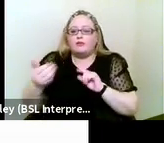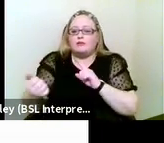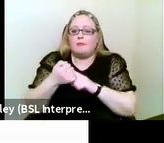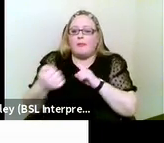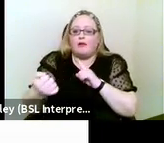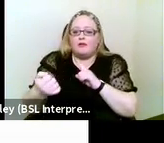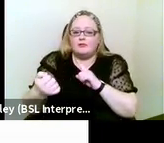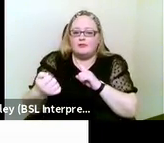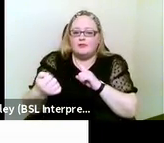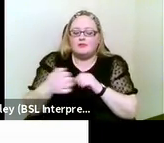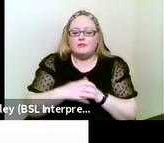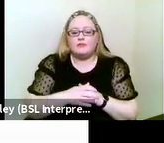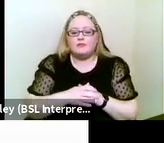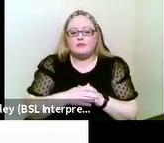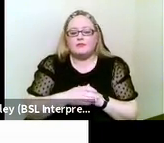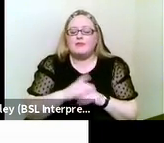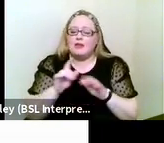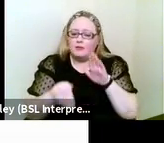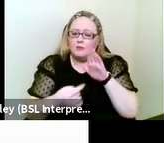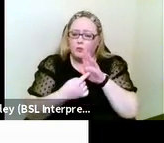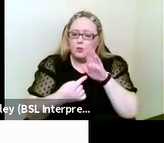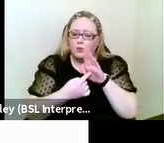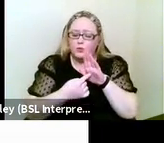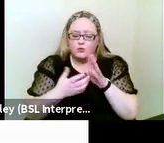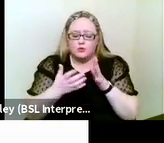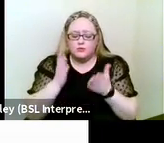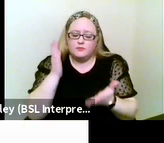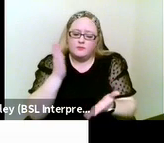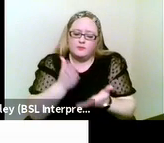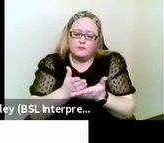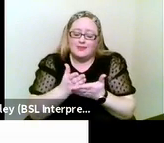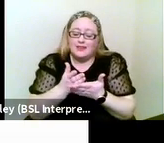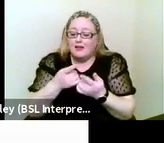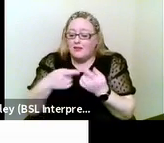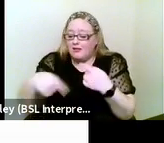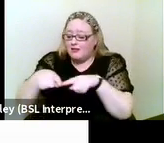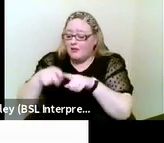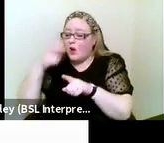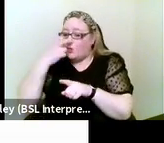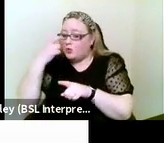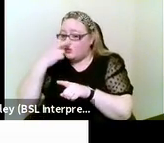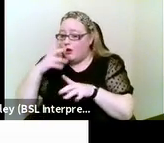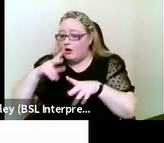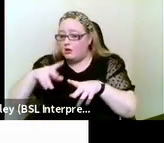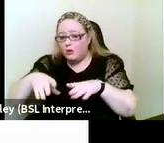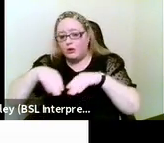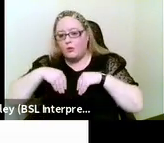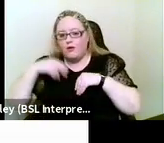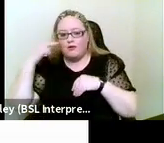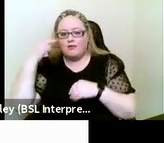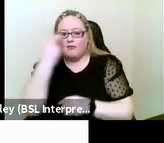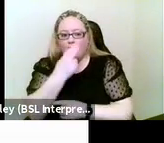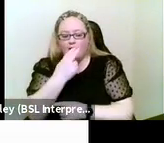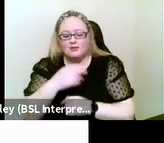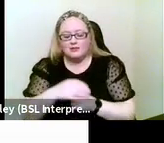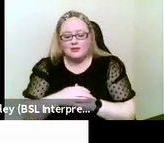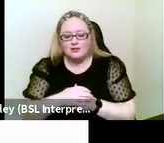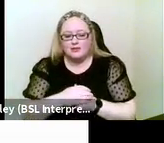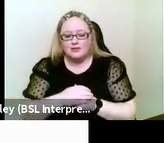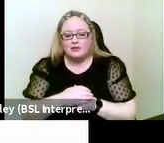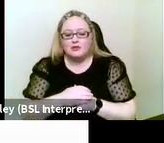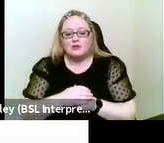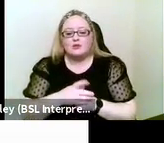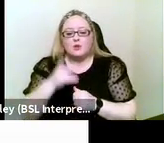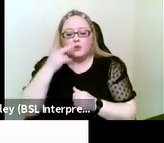this is particularly important if we're working with older people with acquired deafblindness. Dual